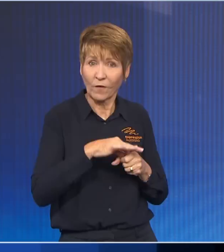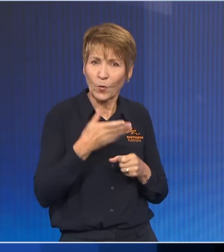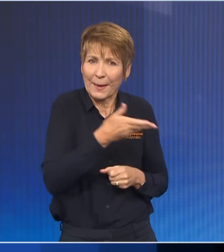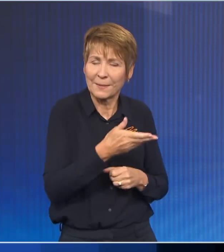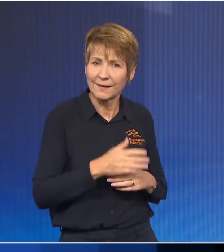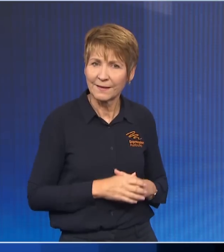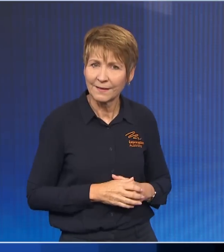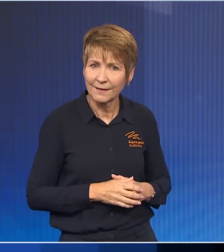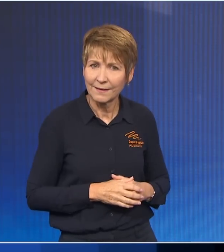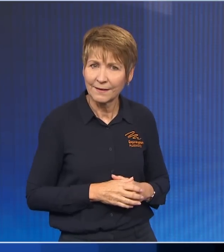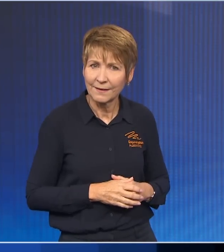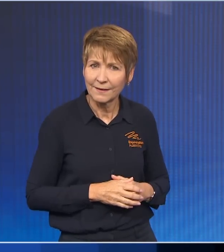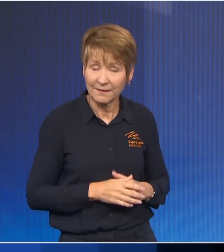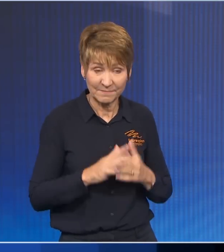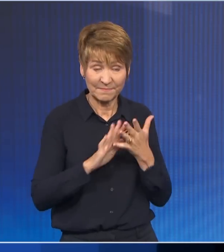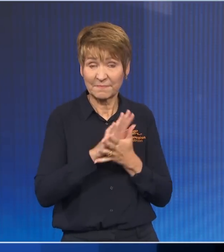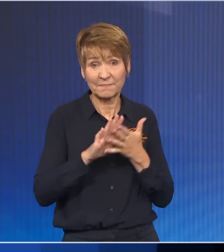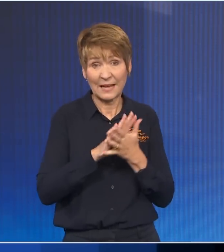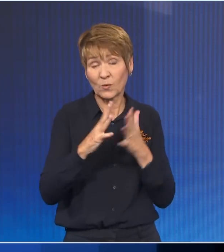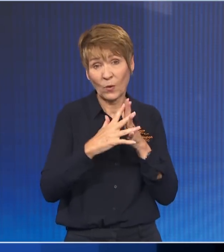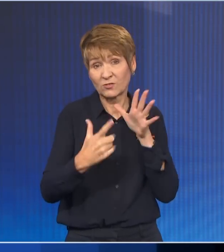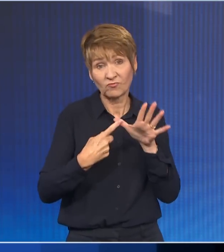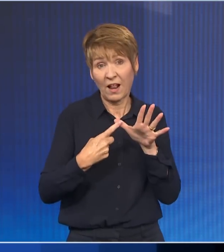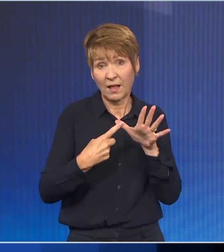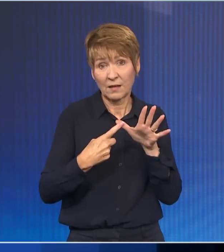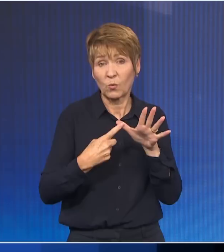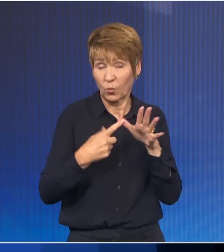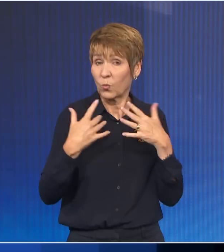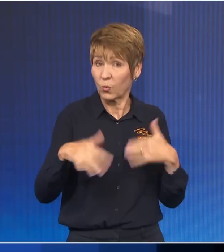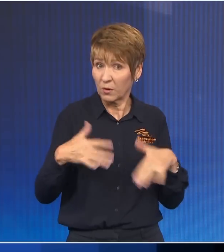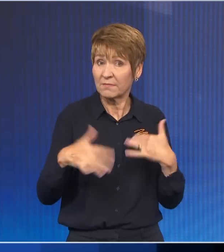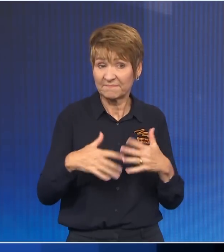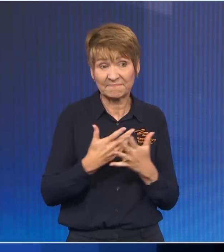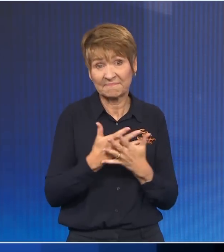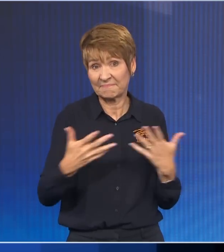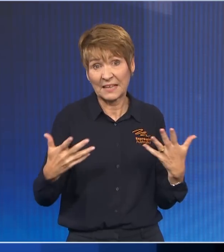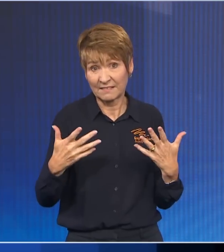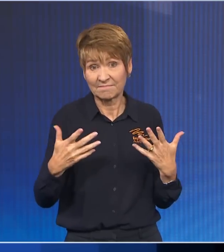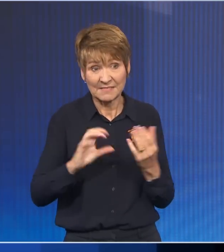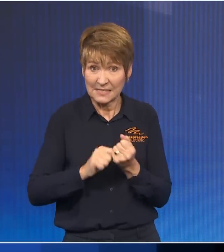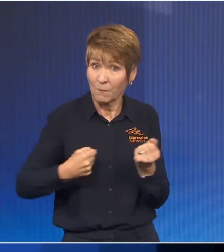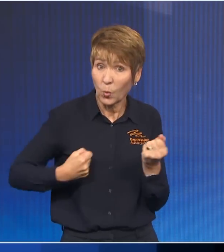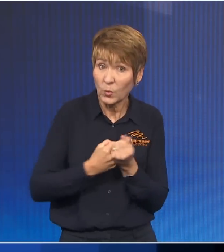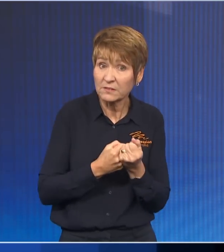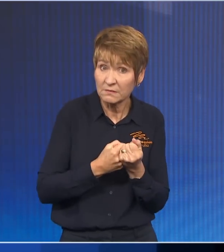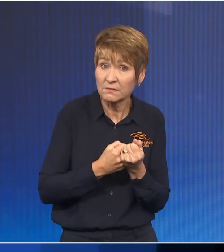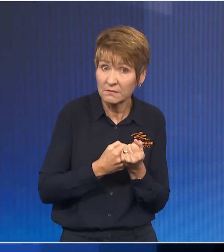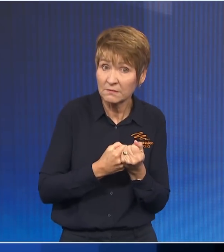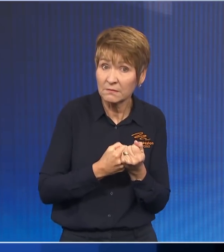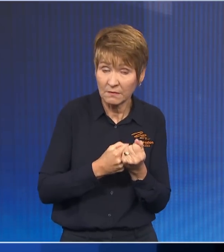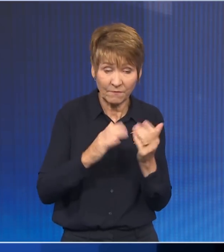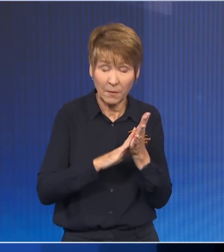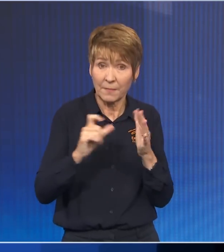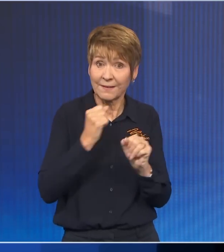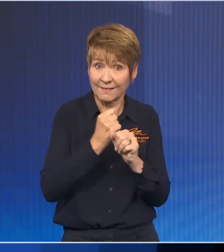think that just shows you that in Western Australia, there is still that overwhelming support for Mr McGowan as